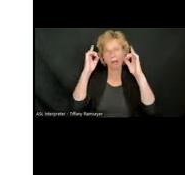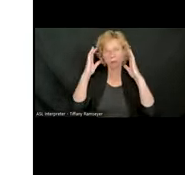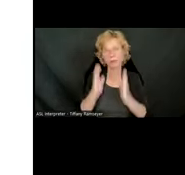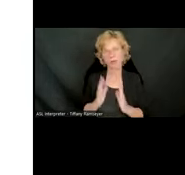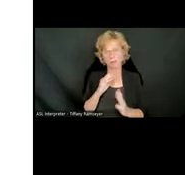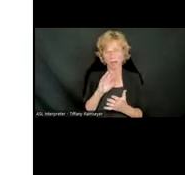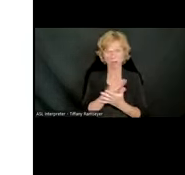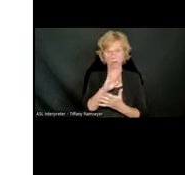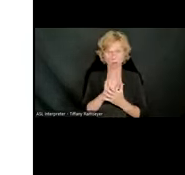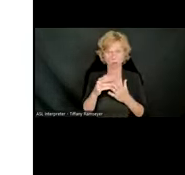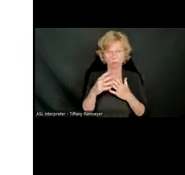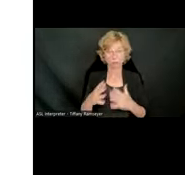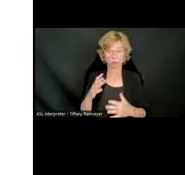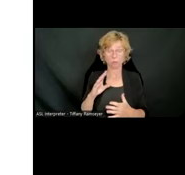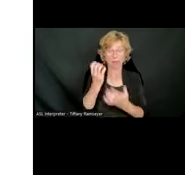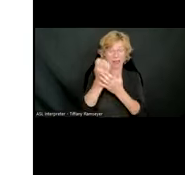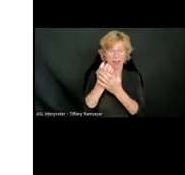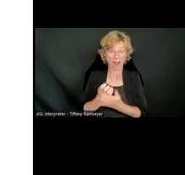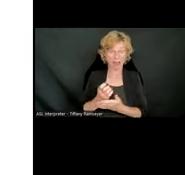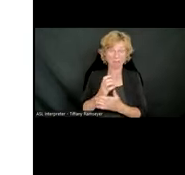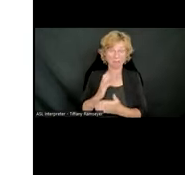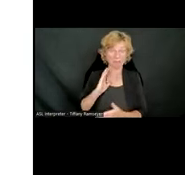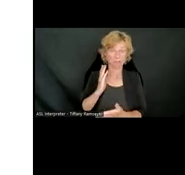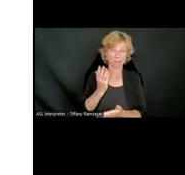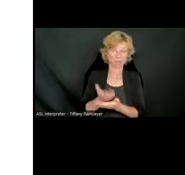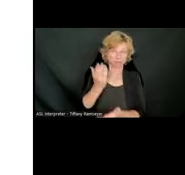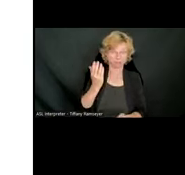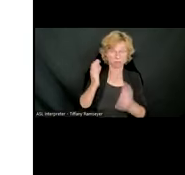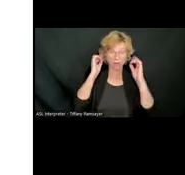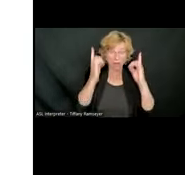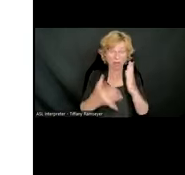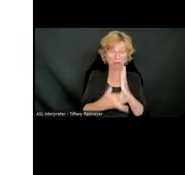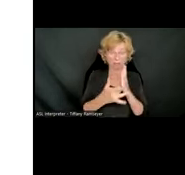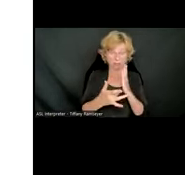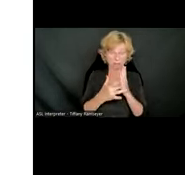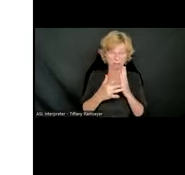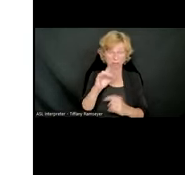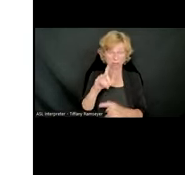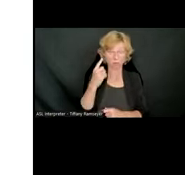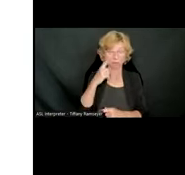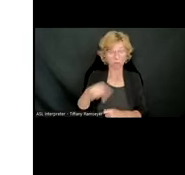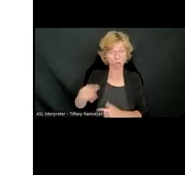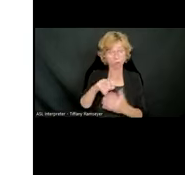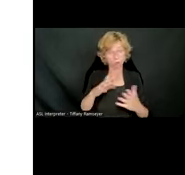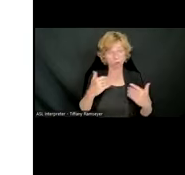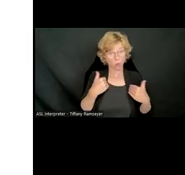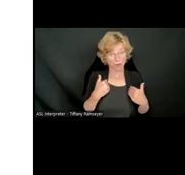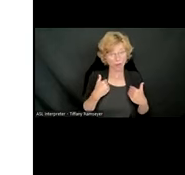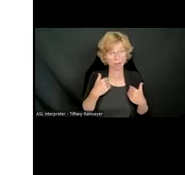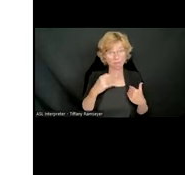tools to implement with those students who have or do not have disabilities with the goal of improving student outcomes.